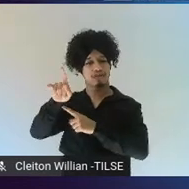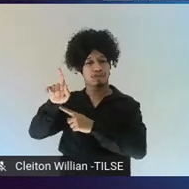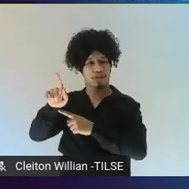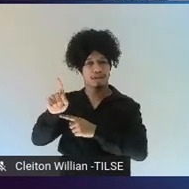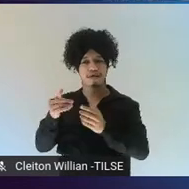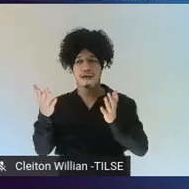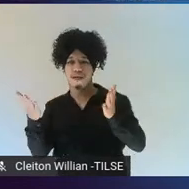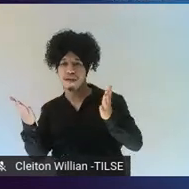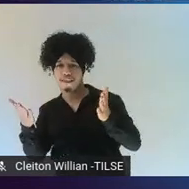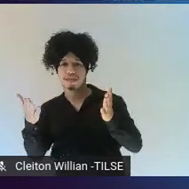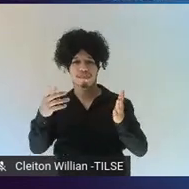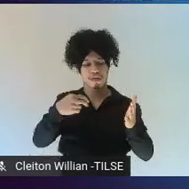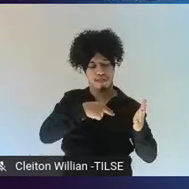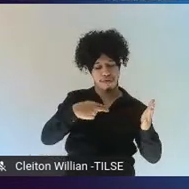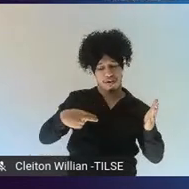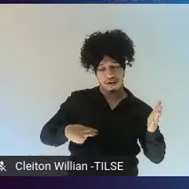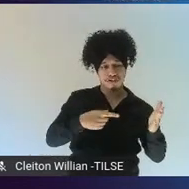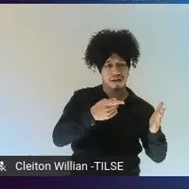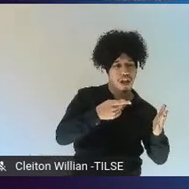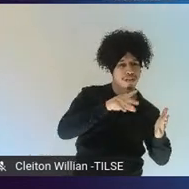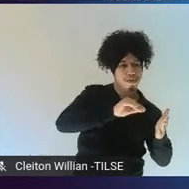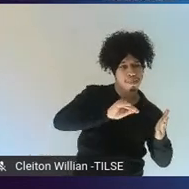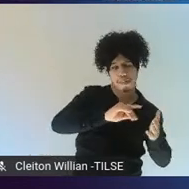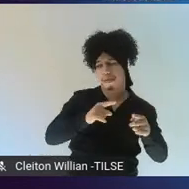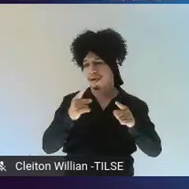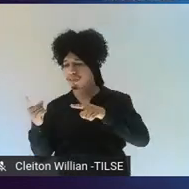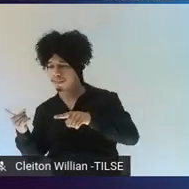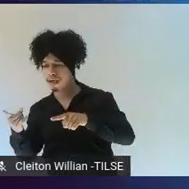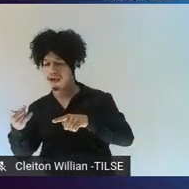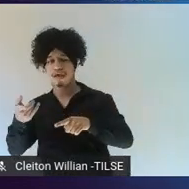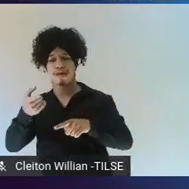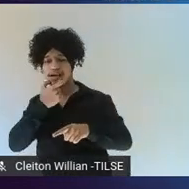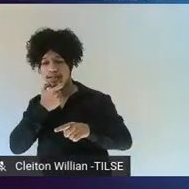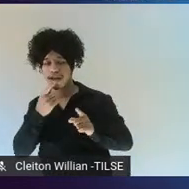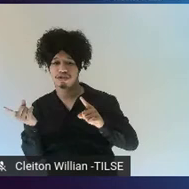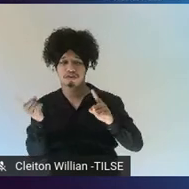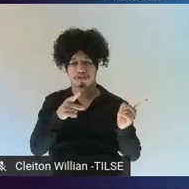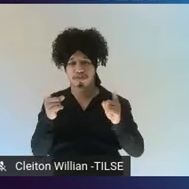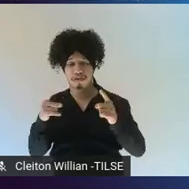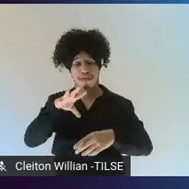and Mandarin Chinese in the classroom itself.